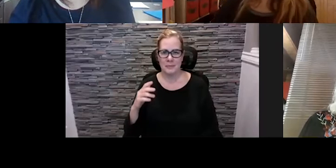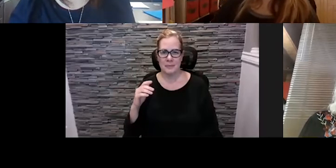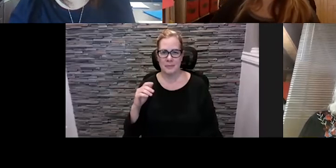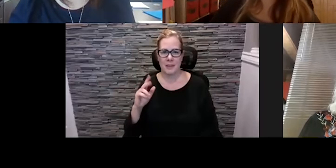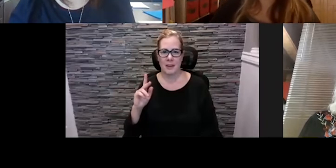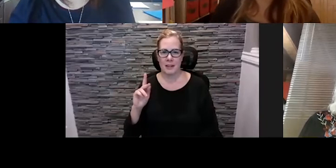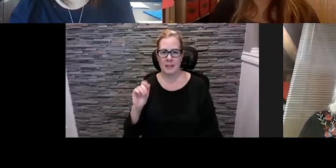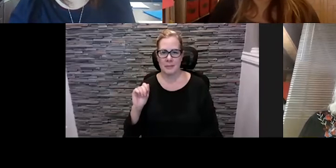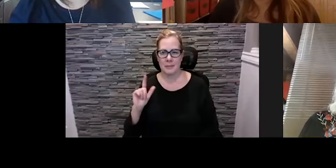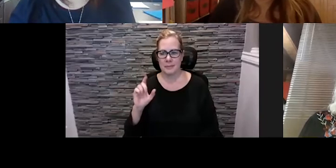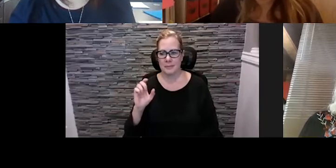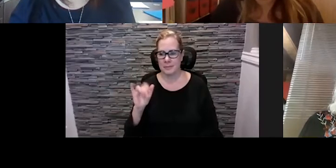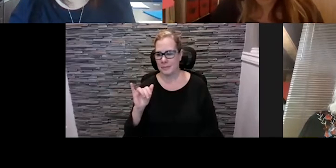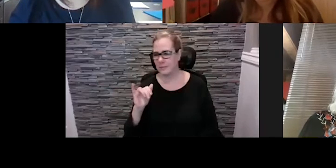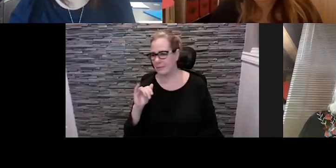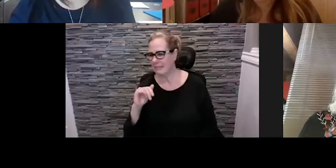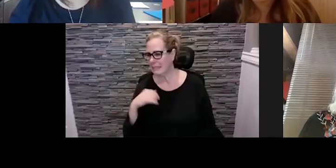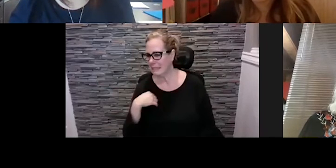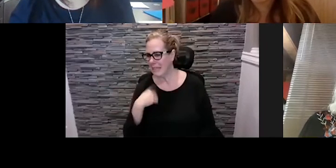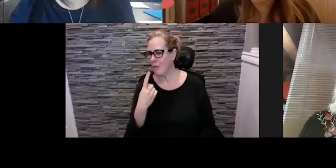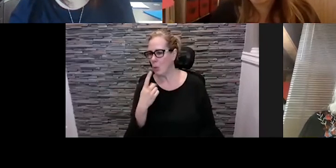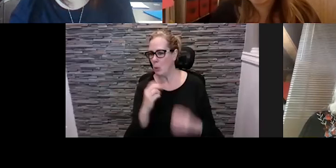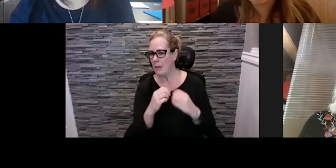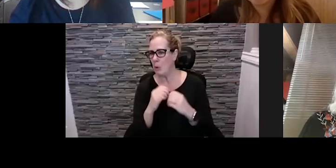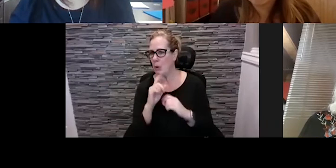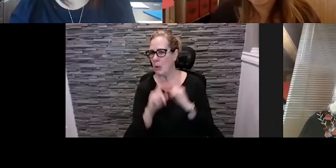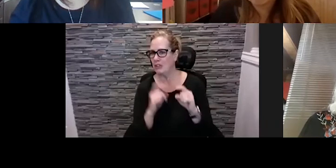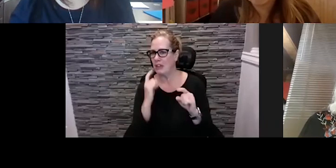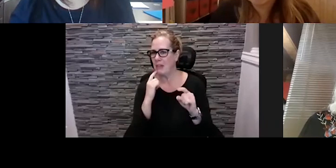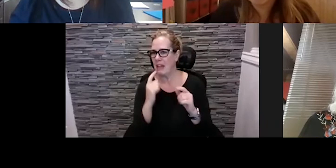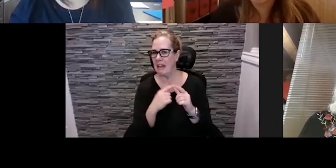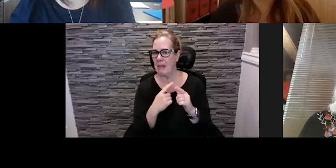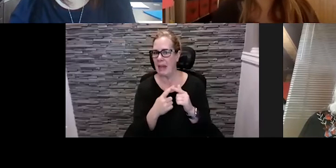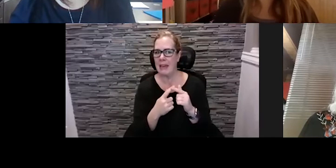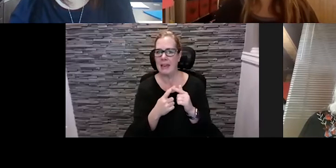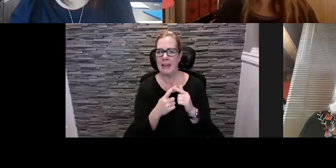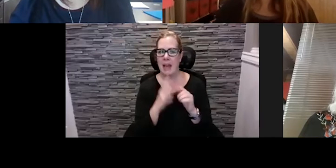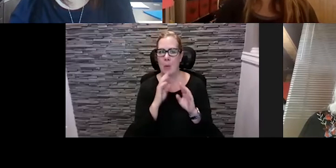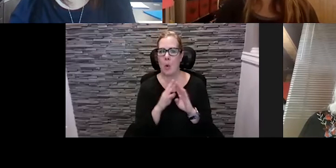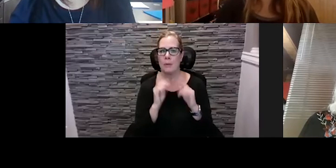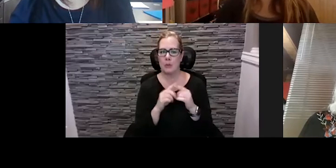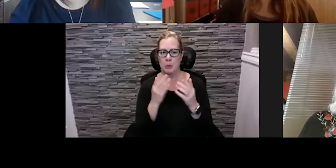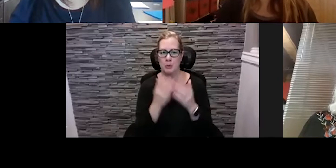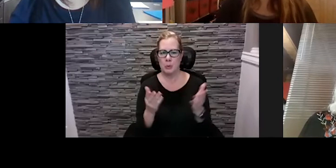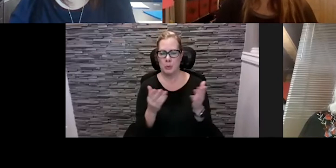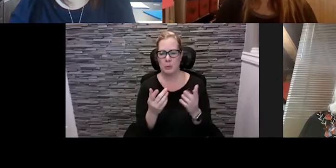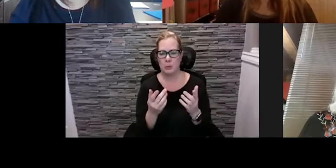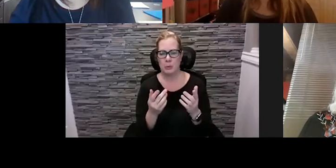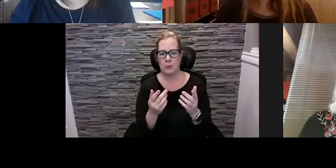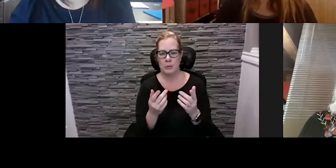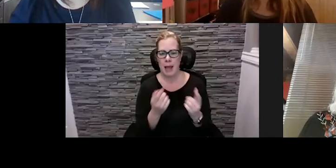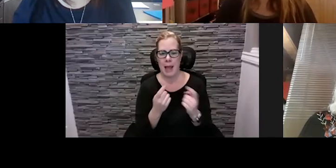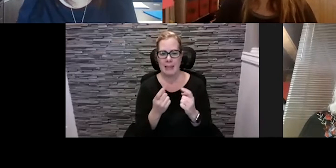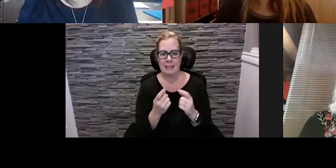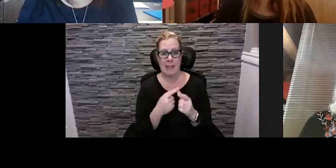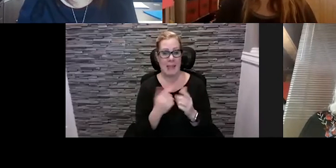off you know i think we've got time for one more question and then i i'm gonna open it up to general questions from our viewers and then that would really